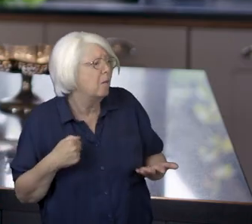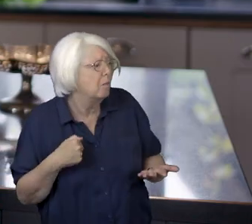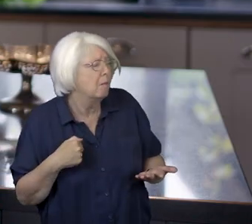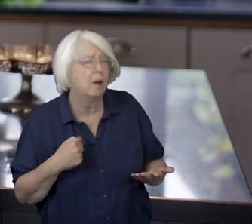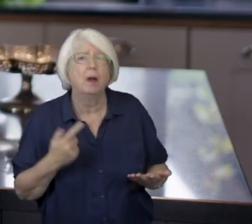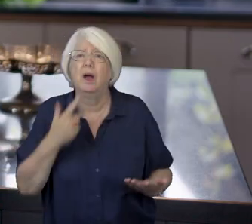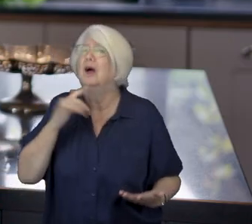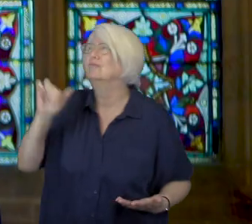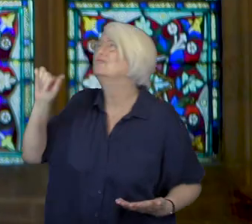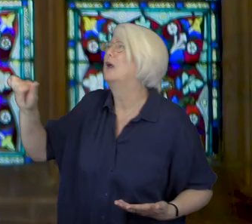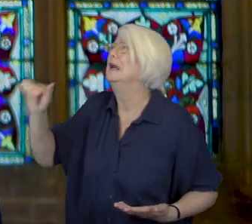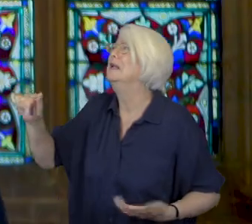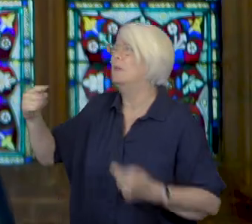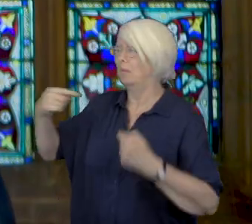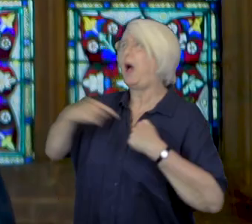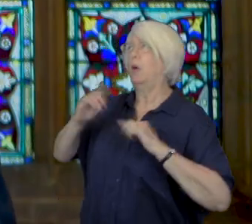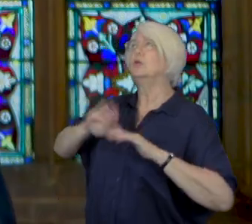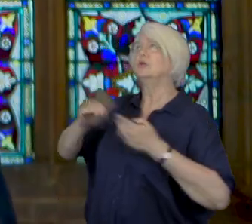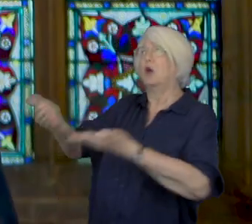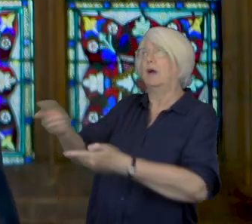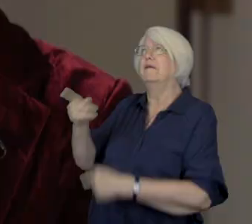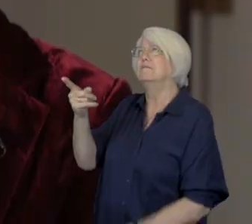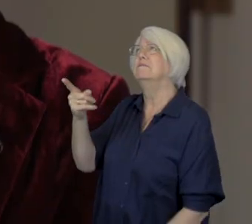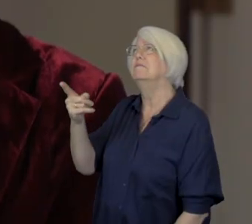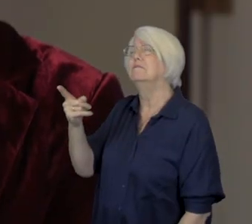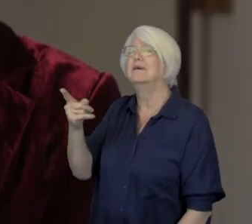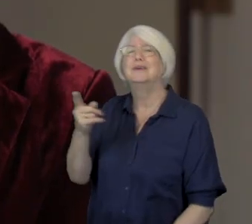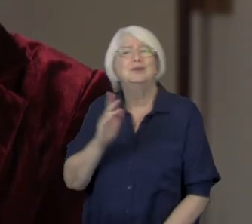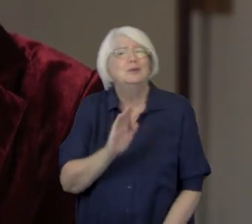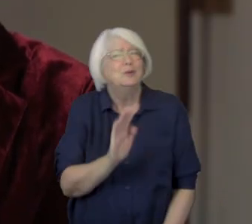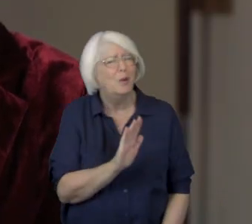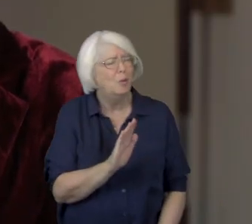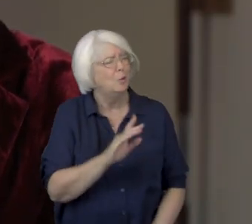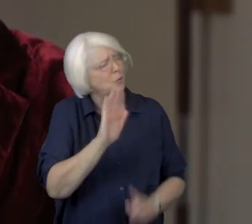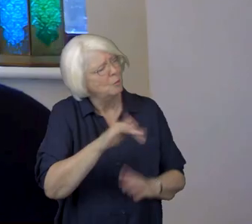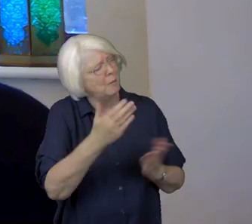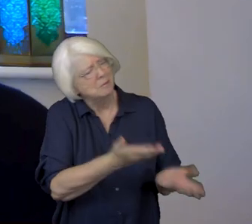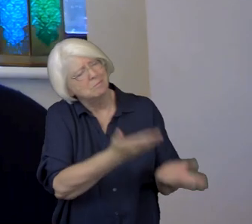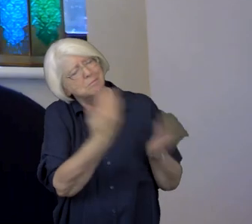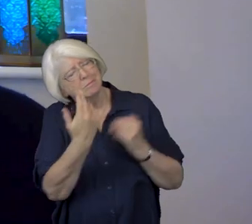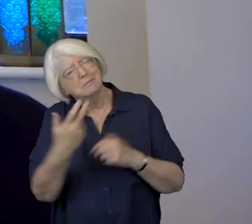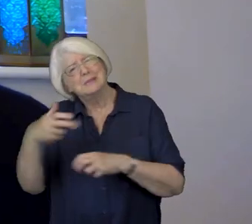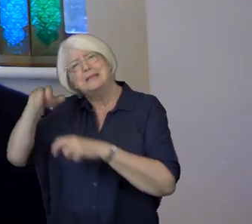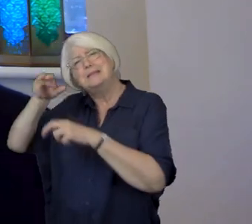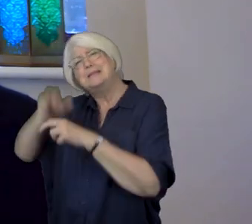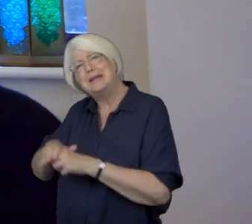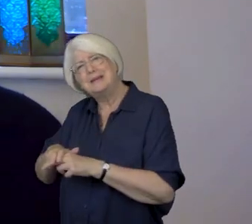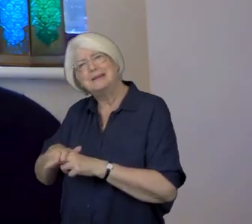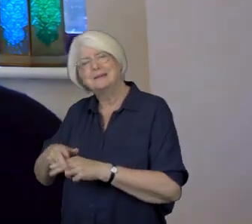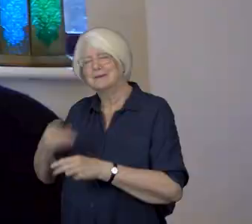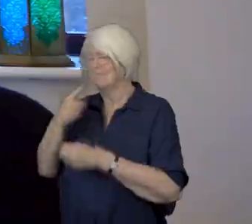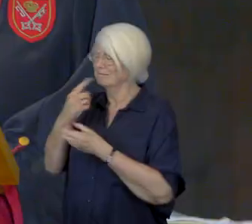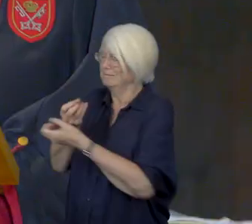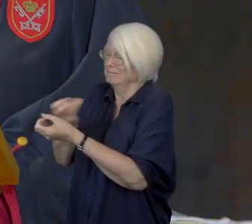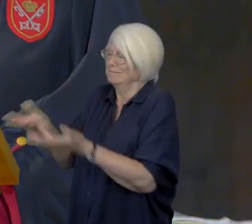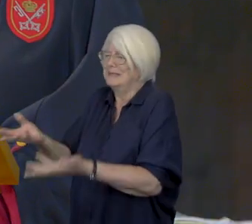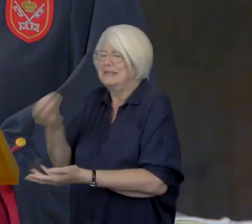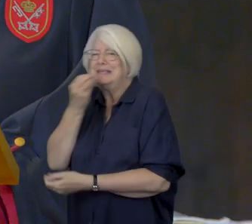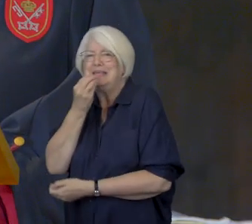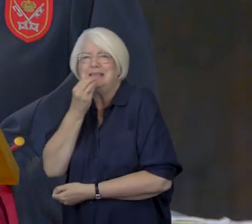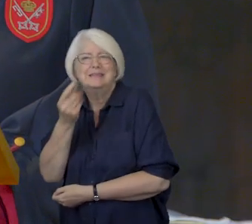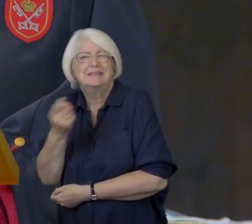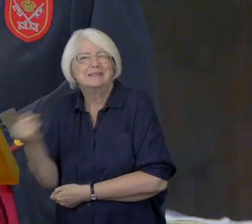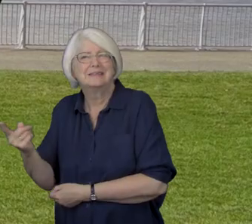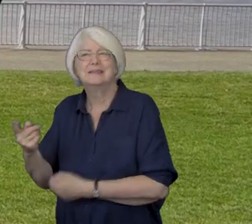love, who bore the blame? Come, my dear, then I will serve. You must sit down,